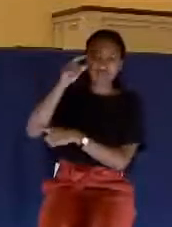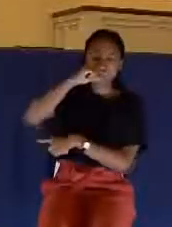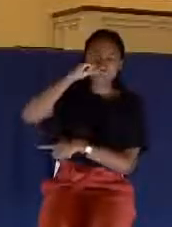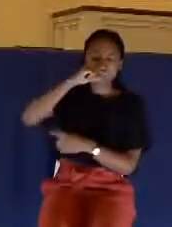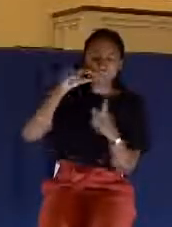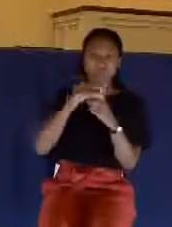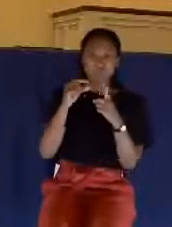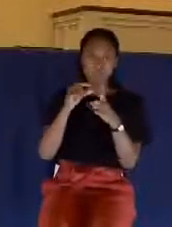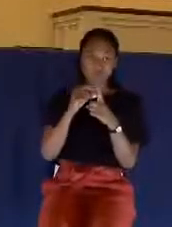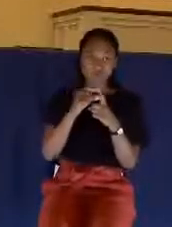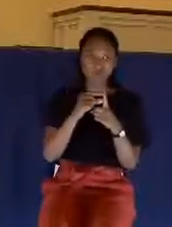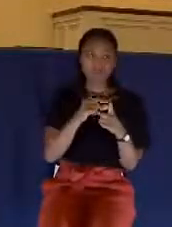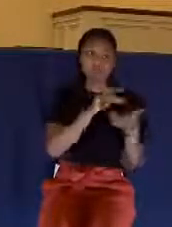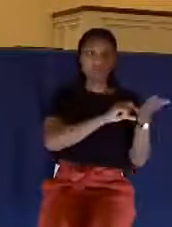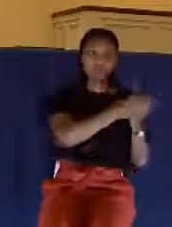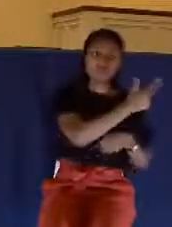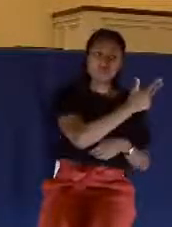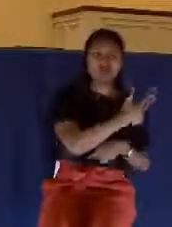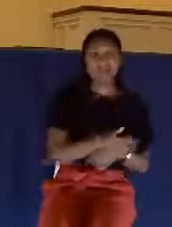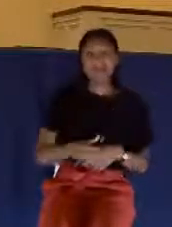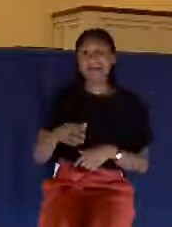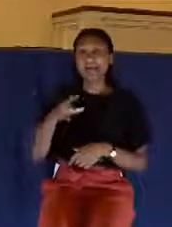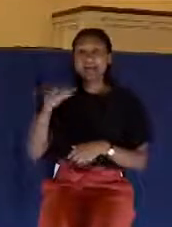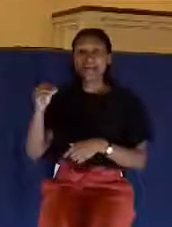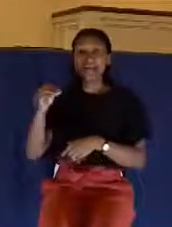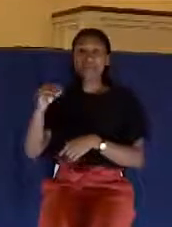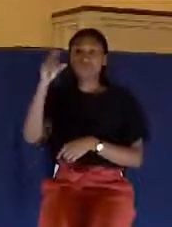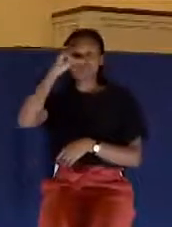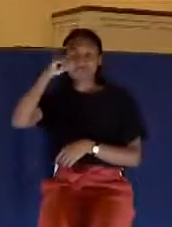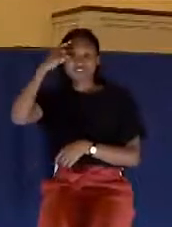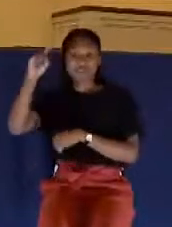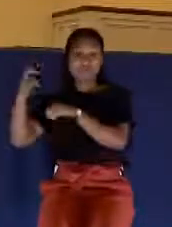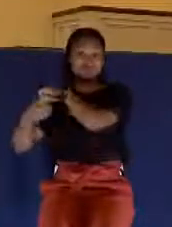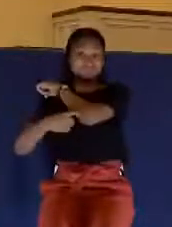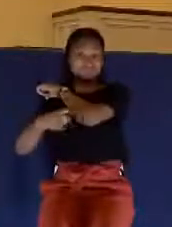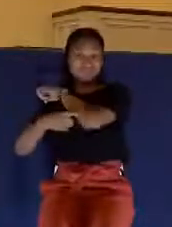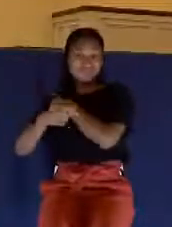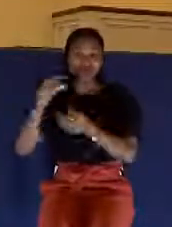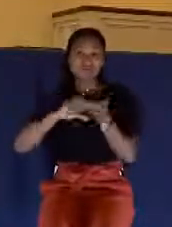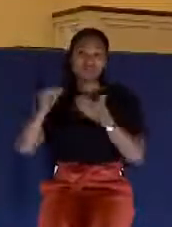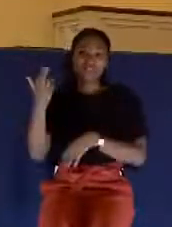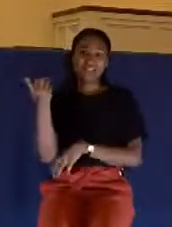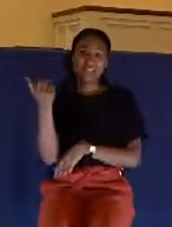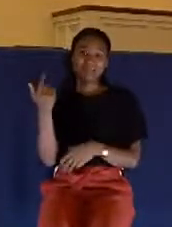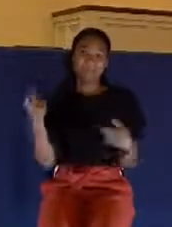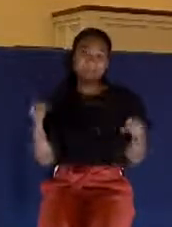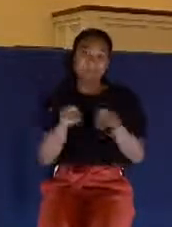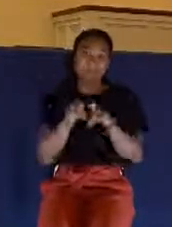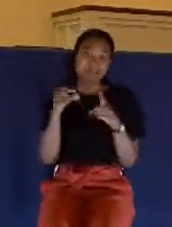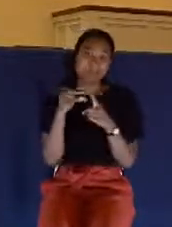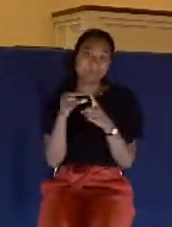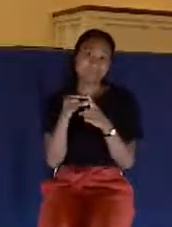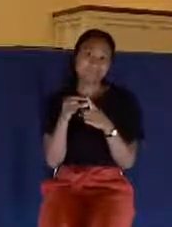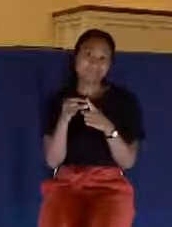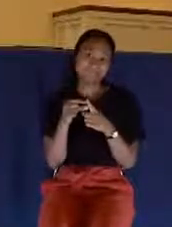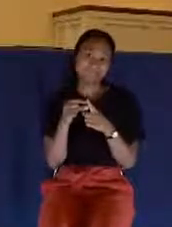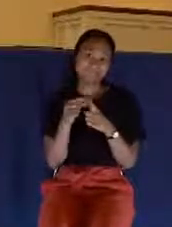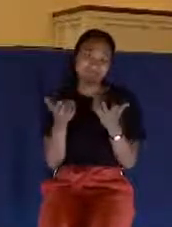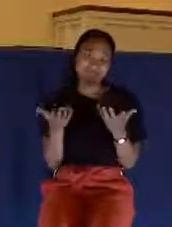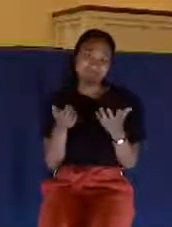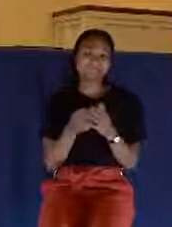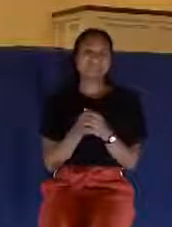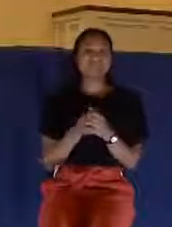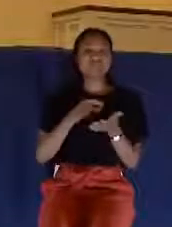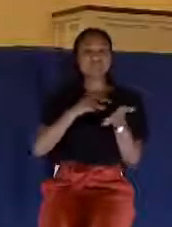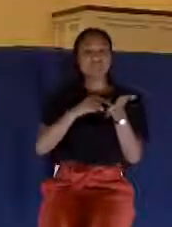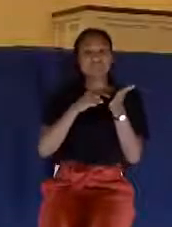and the Greek word for tempting or temptation in verse 13 is exactly the same. For example,